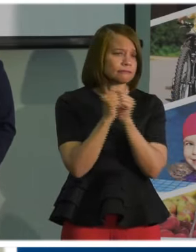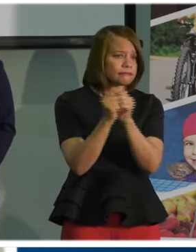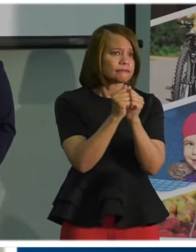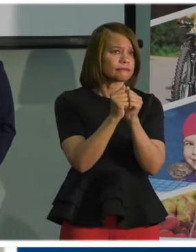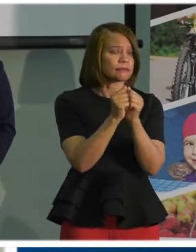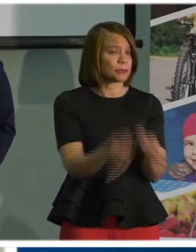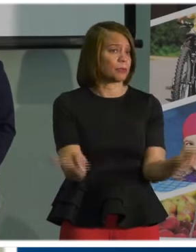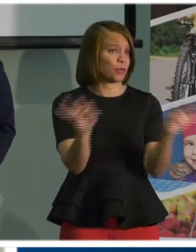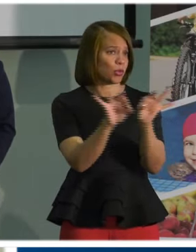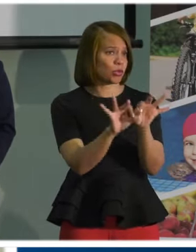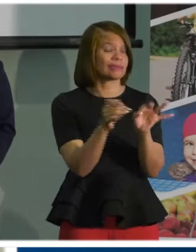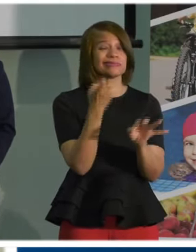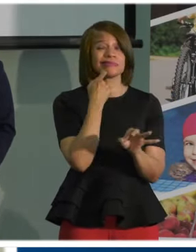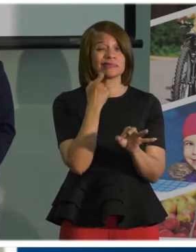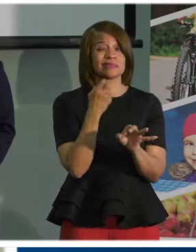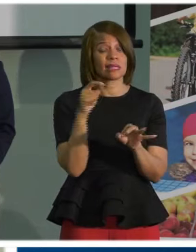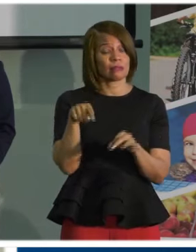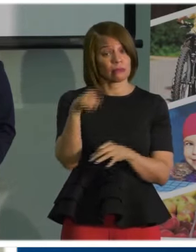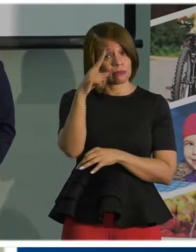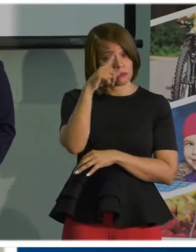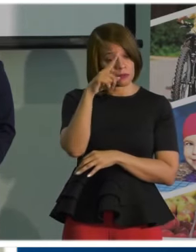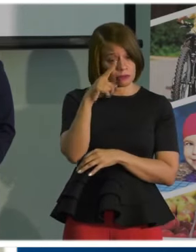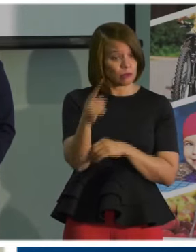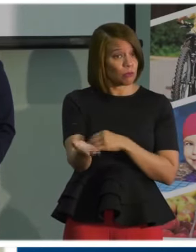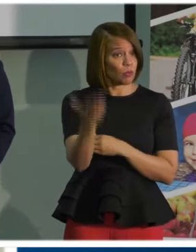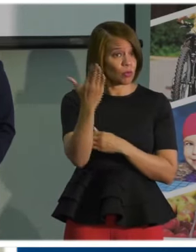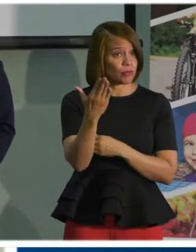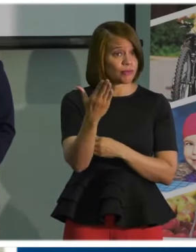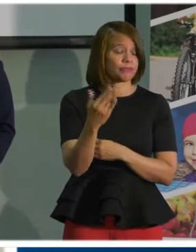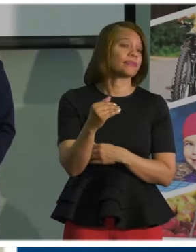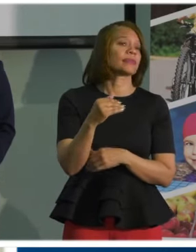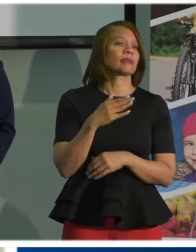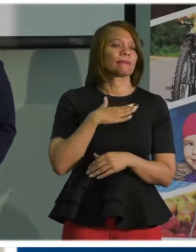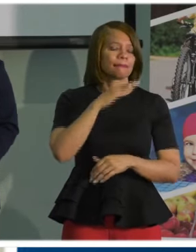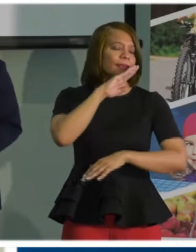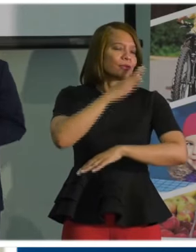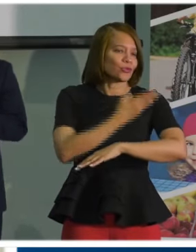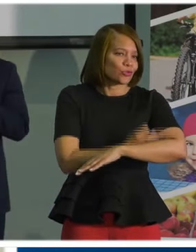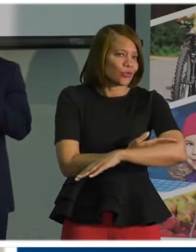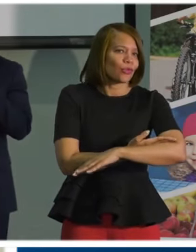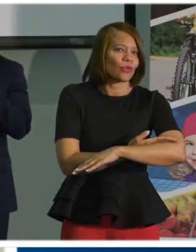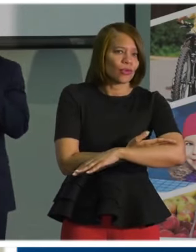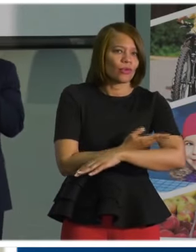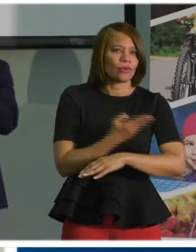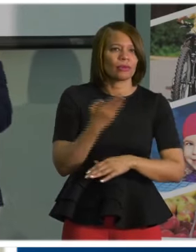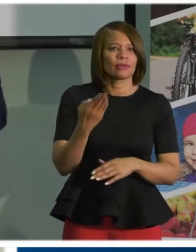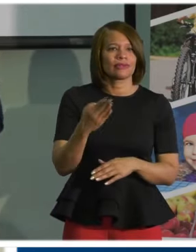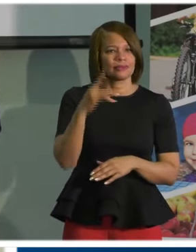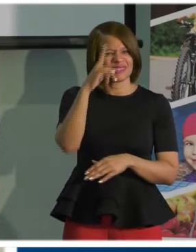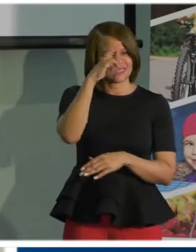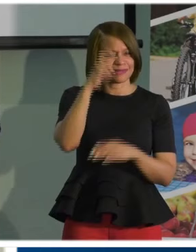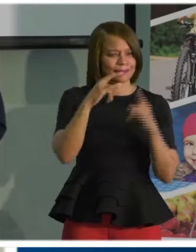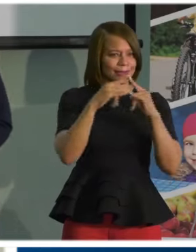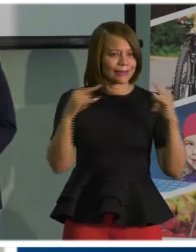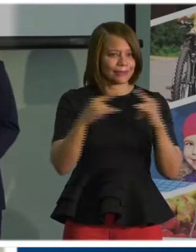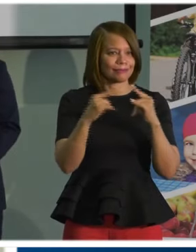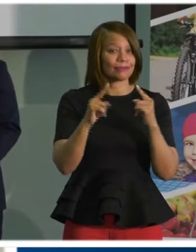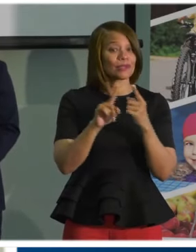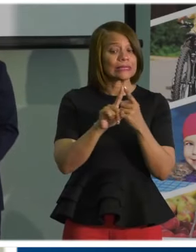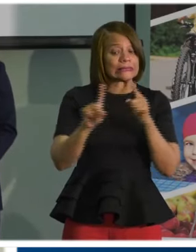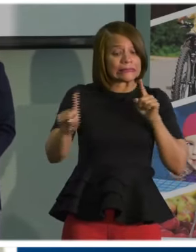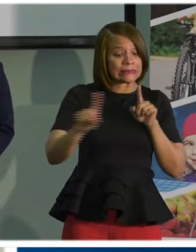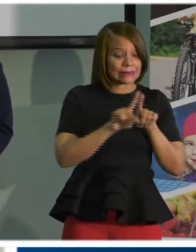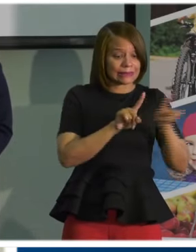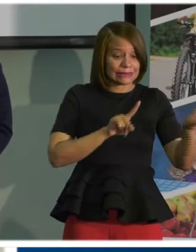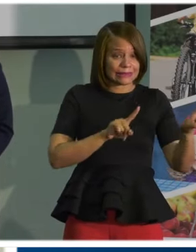Just this morning on the way to summer camp, my daughter, who's going to have a social distancing visit with her grandpa